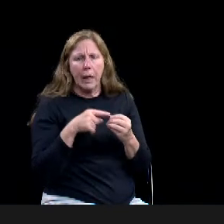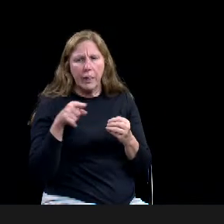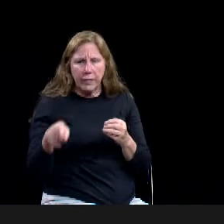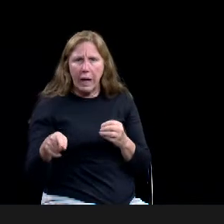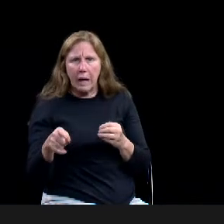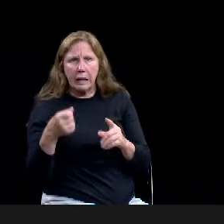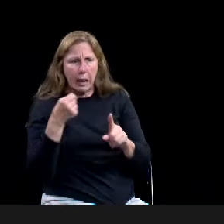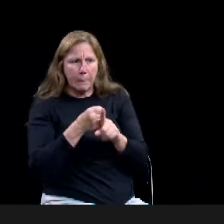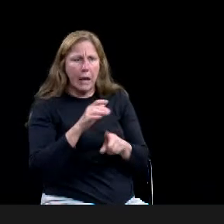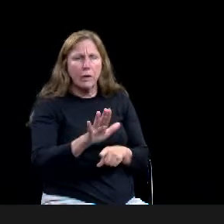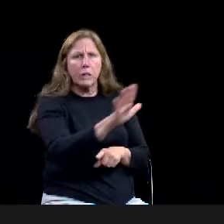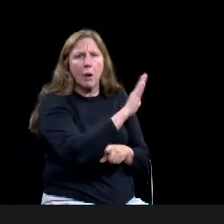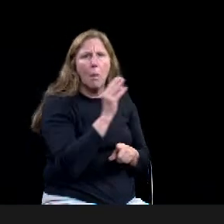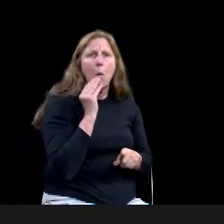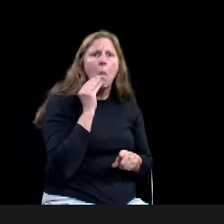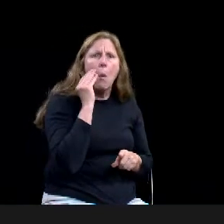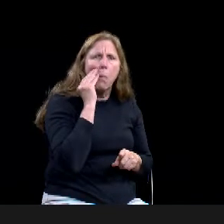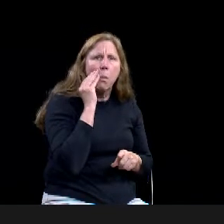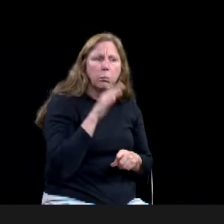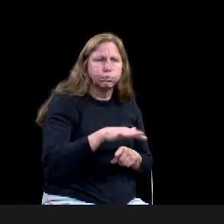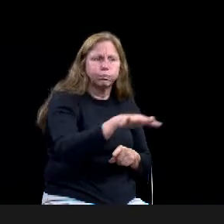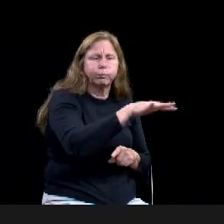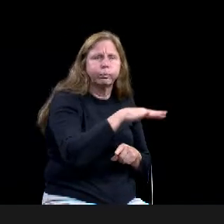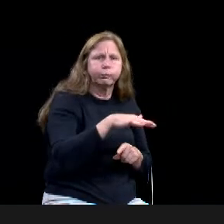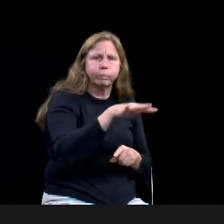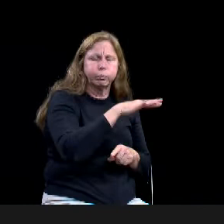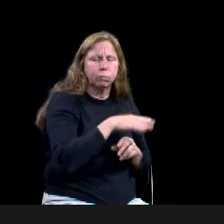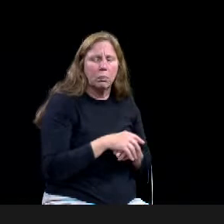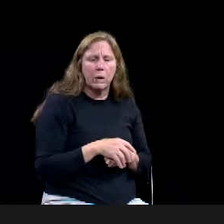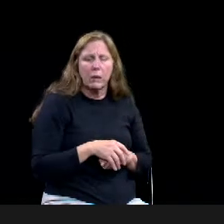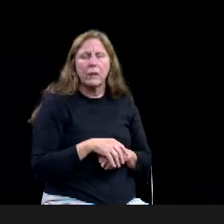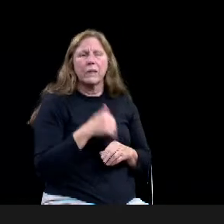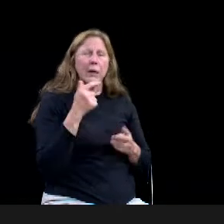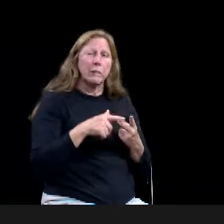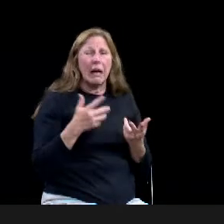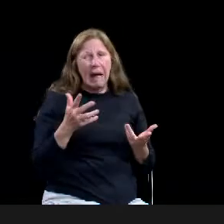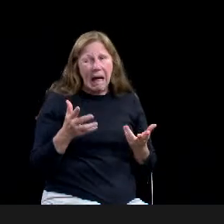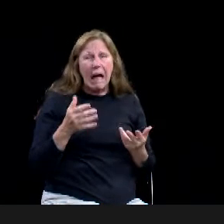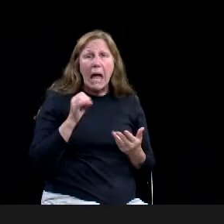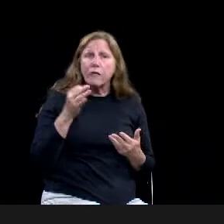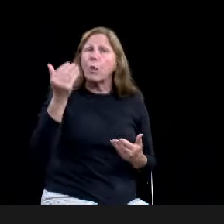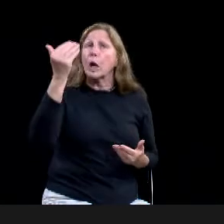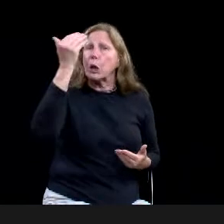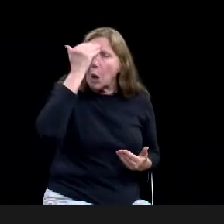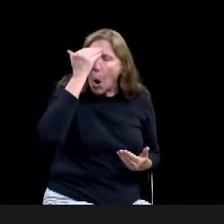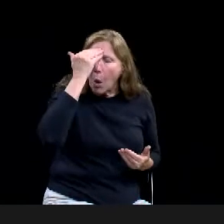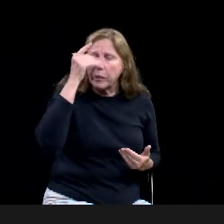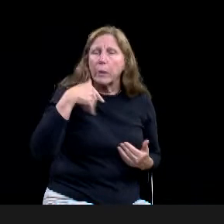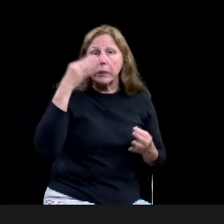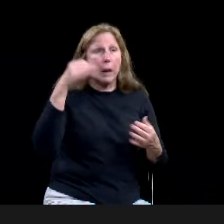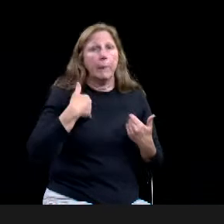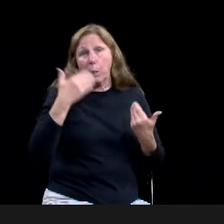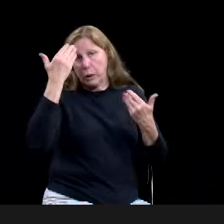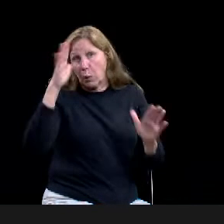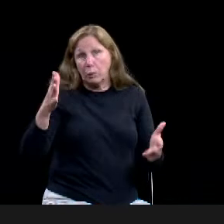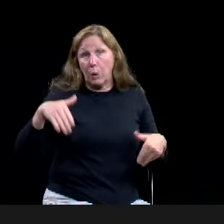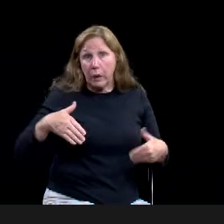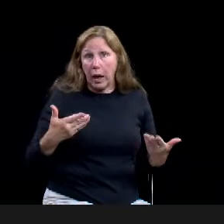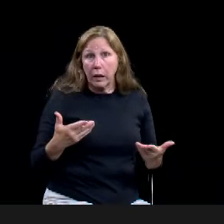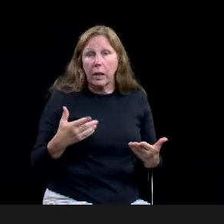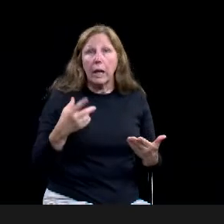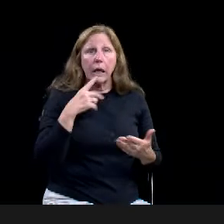but we don't know what it is. And it could be a whole lot of stuff. And so I, I just, I don't, I don't feel comfortable right now